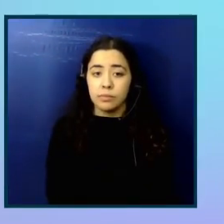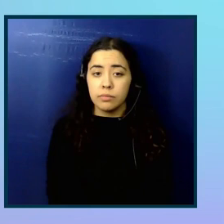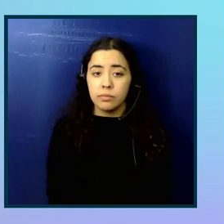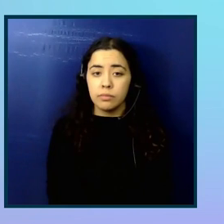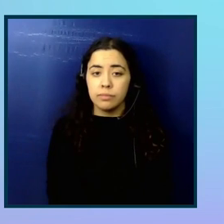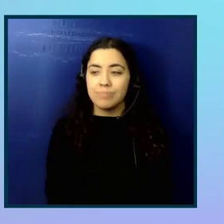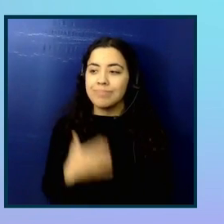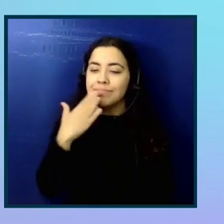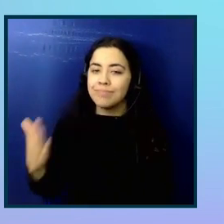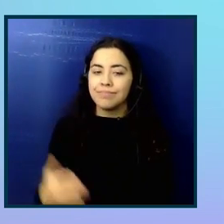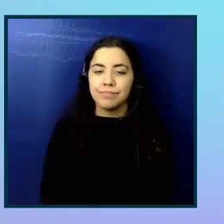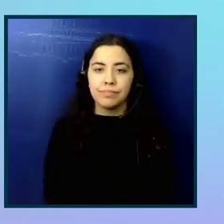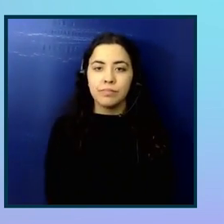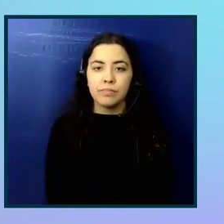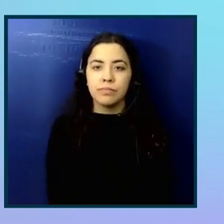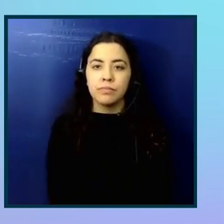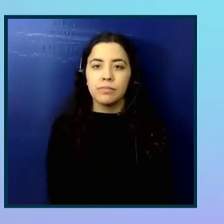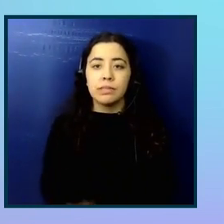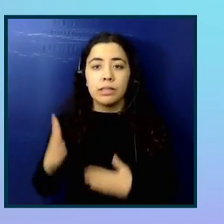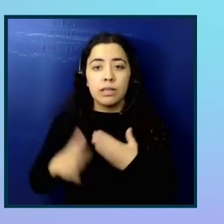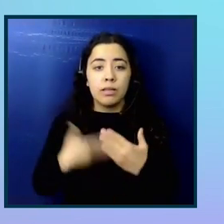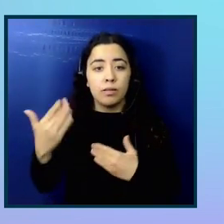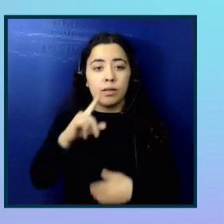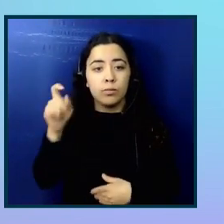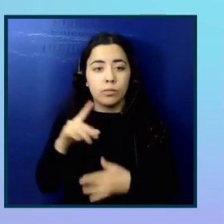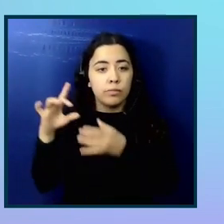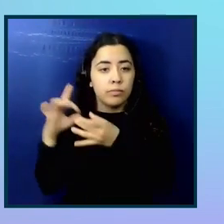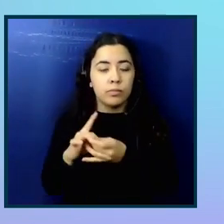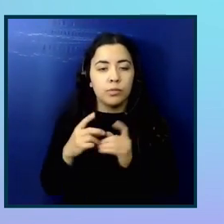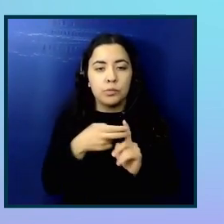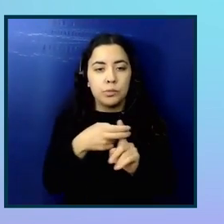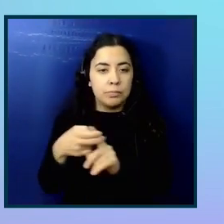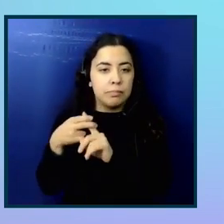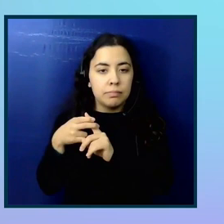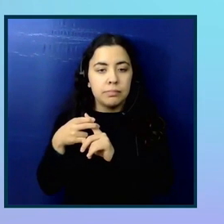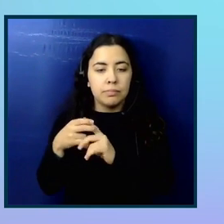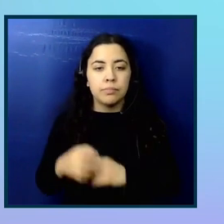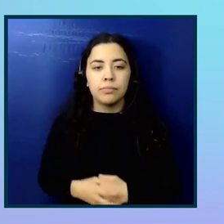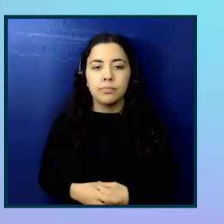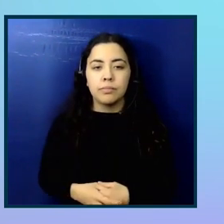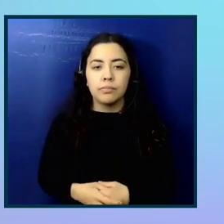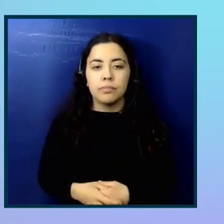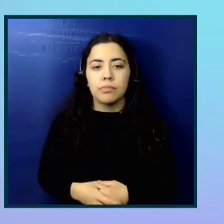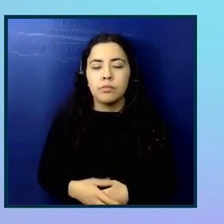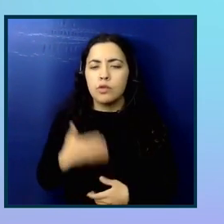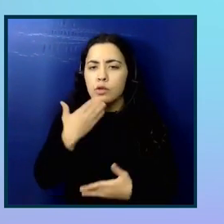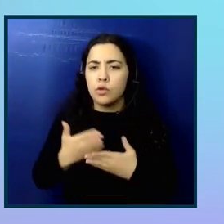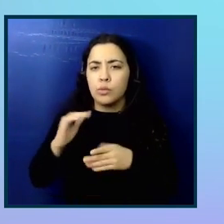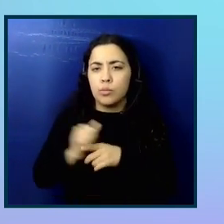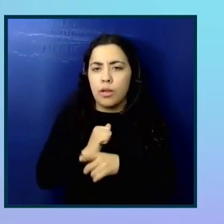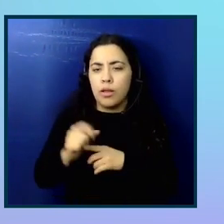Thank you. All right. So this next question is related to recruitment. What are some good practices